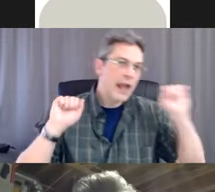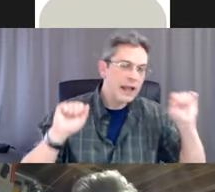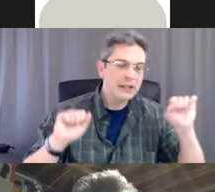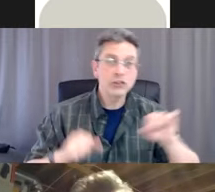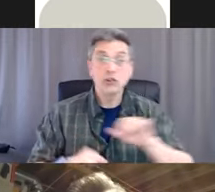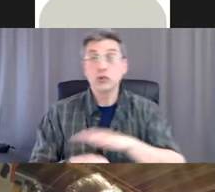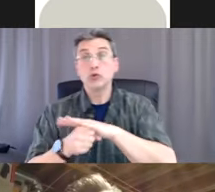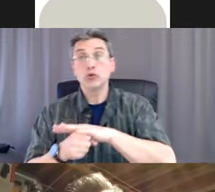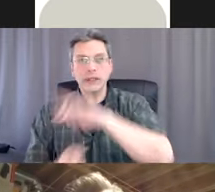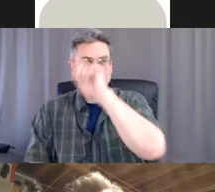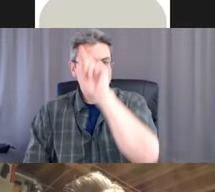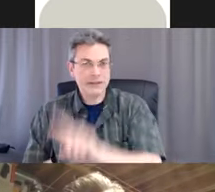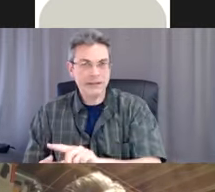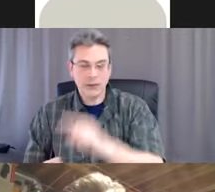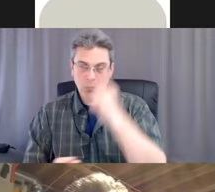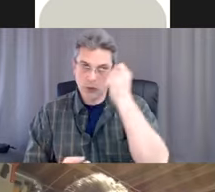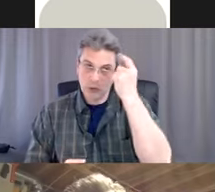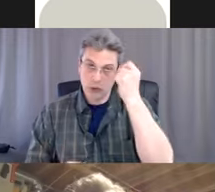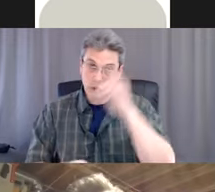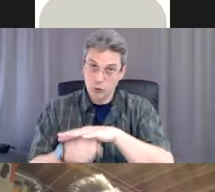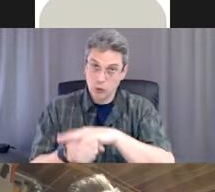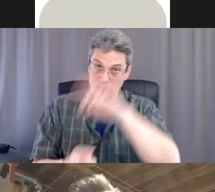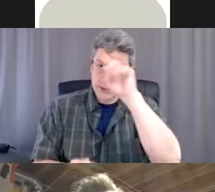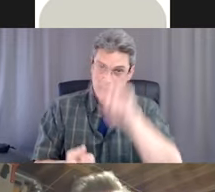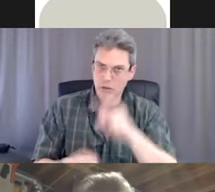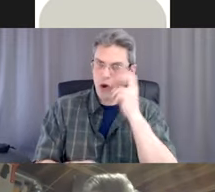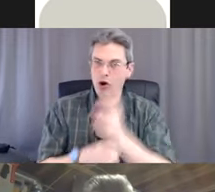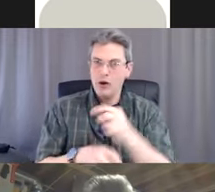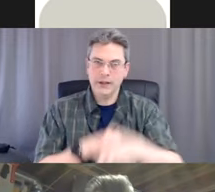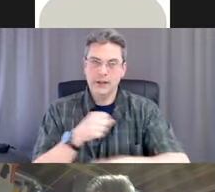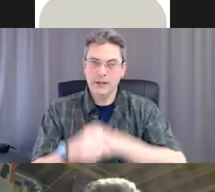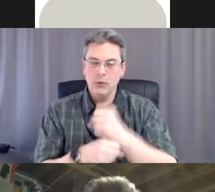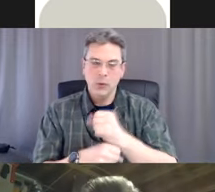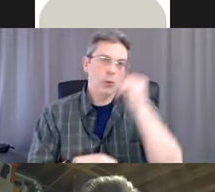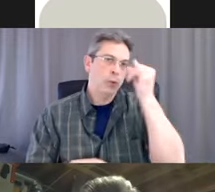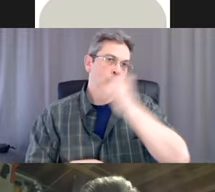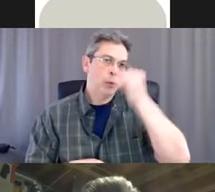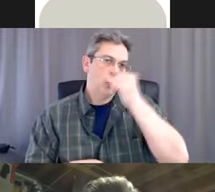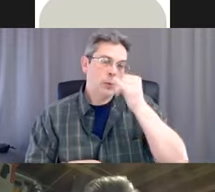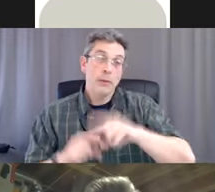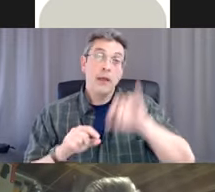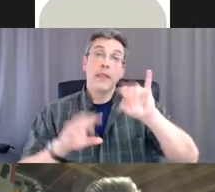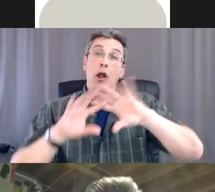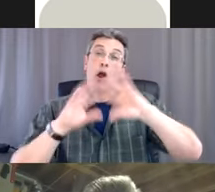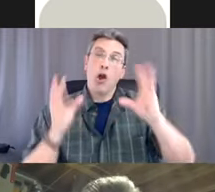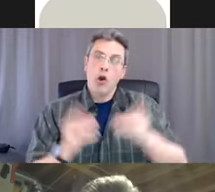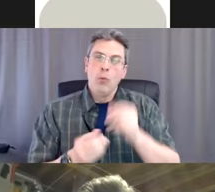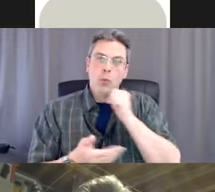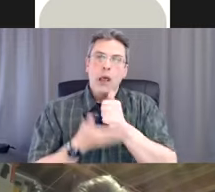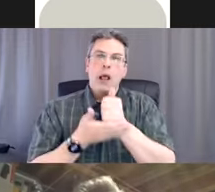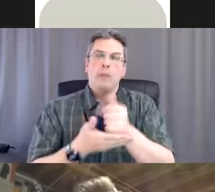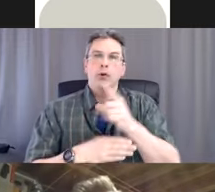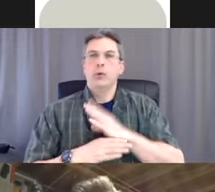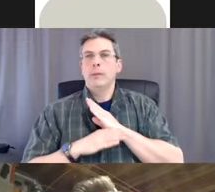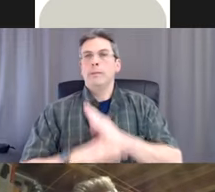really difficult in this year that we are coming out of. But those things will keep our immune system strong. And most importantly,